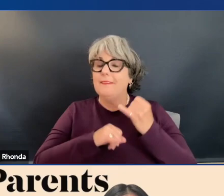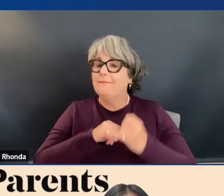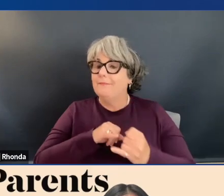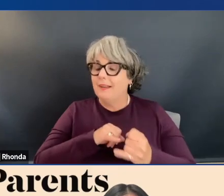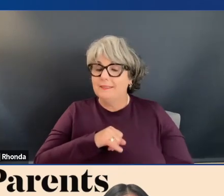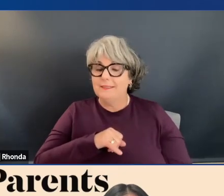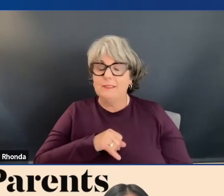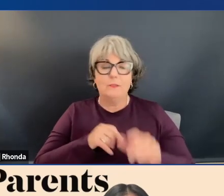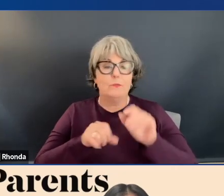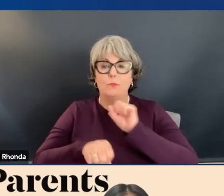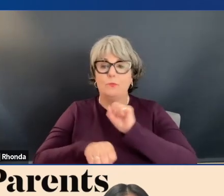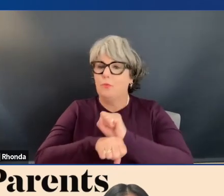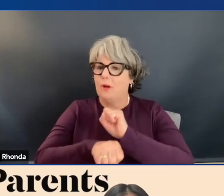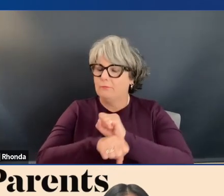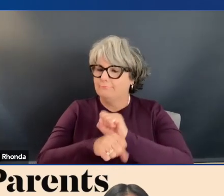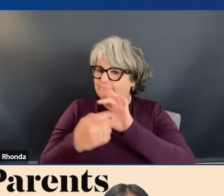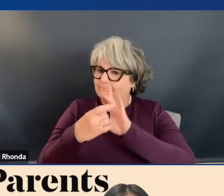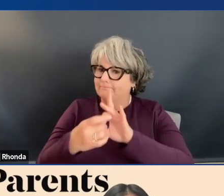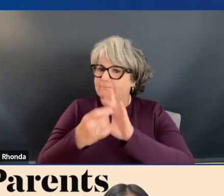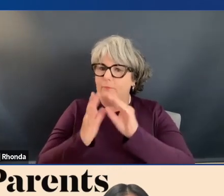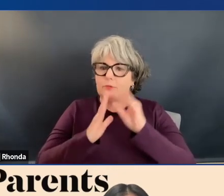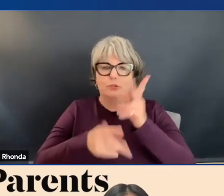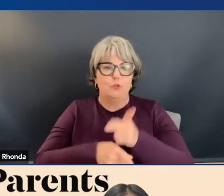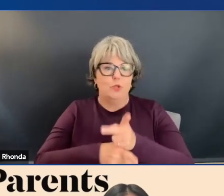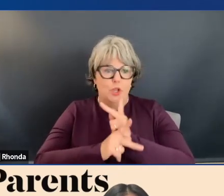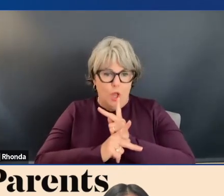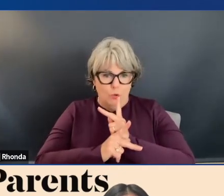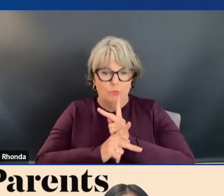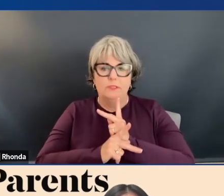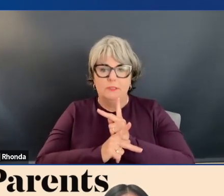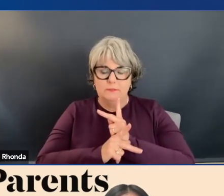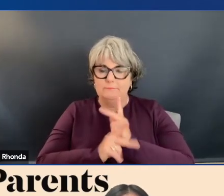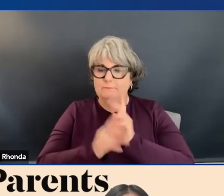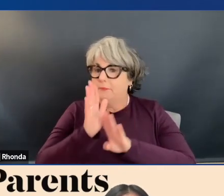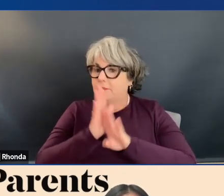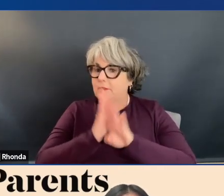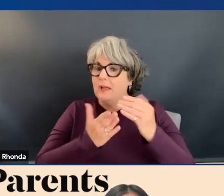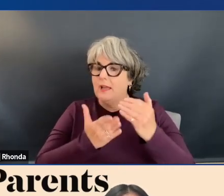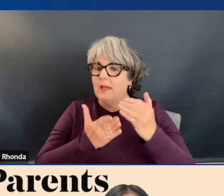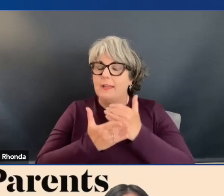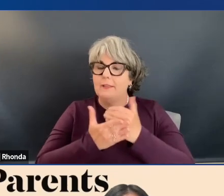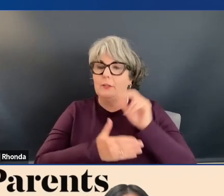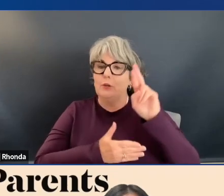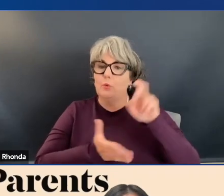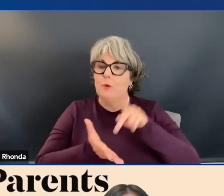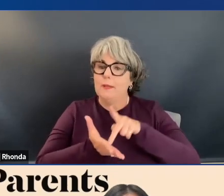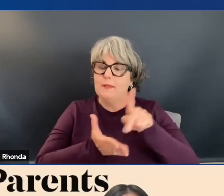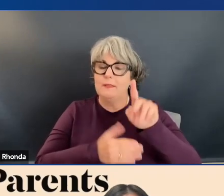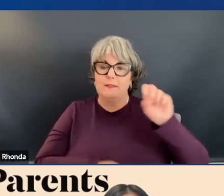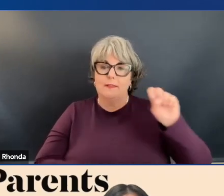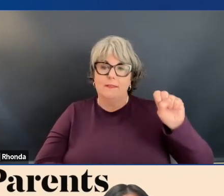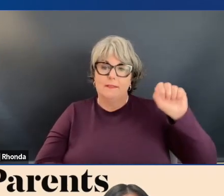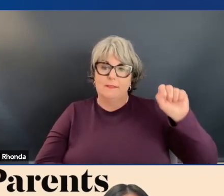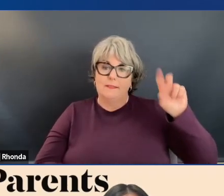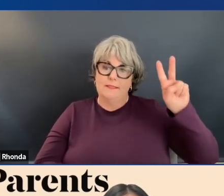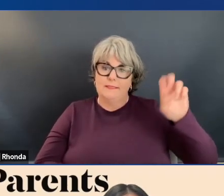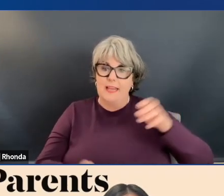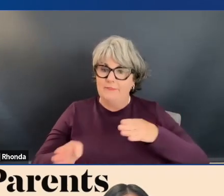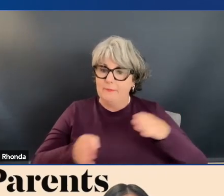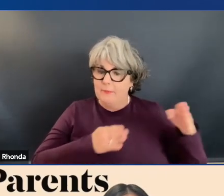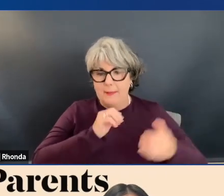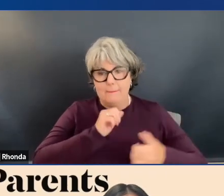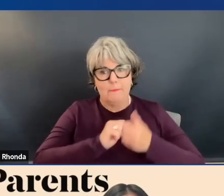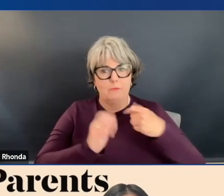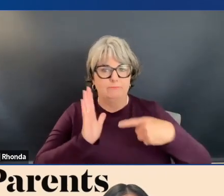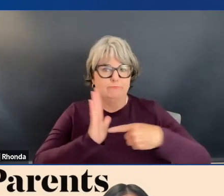we are working very hard on student loans. We've created a new repayment plan, the SAVE plan, which is the